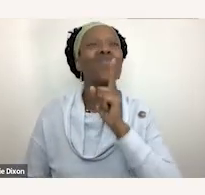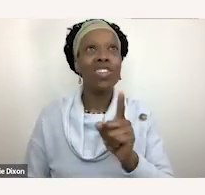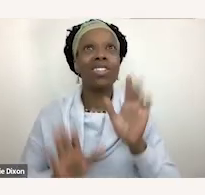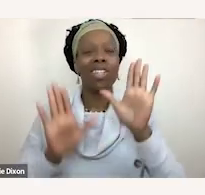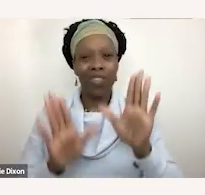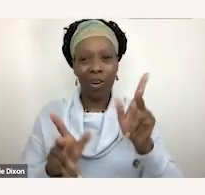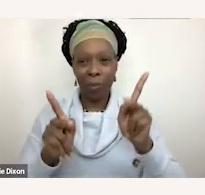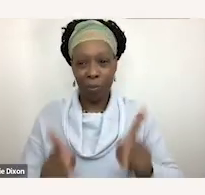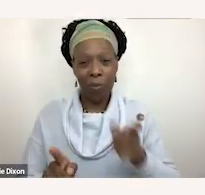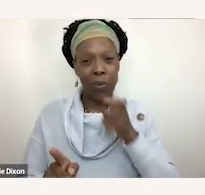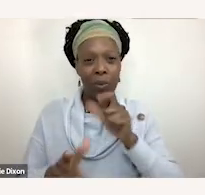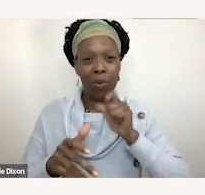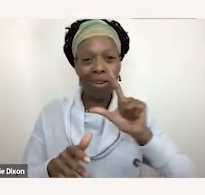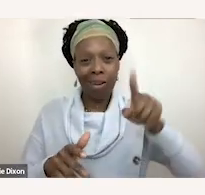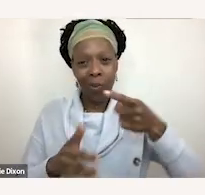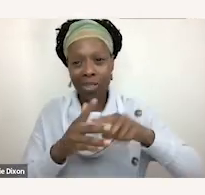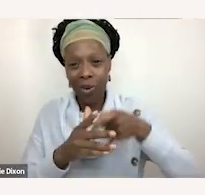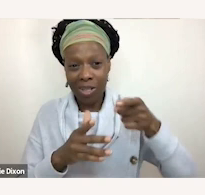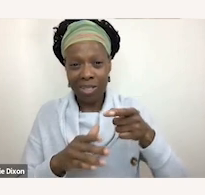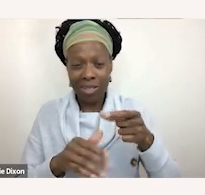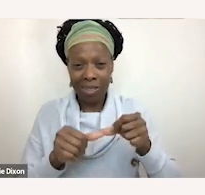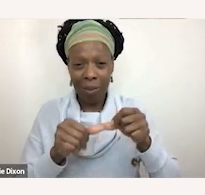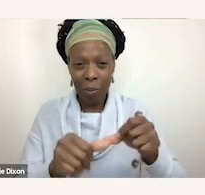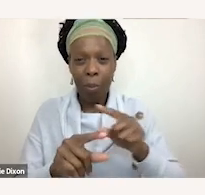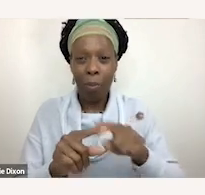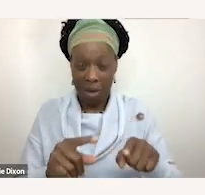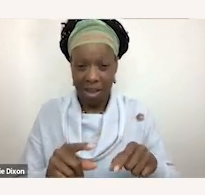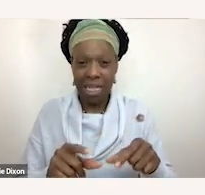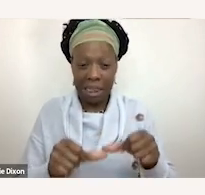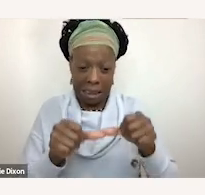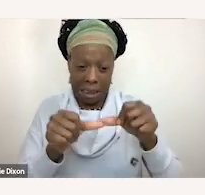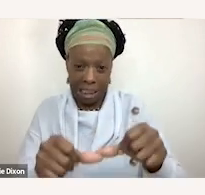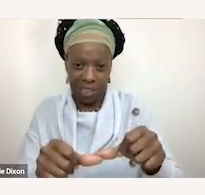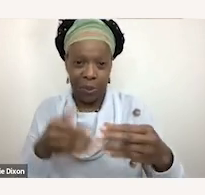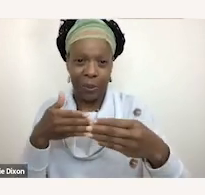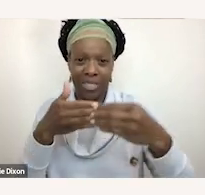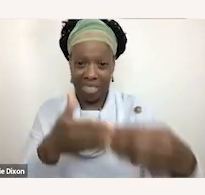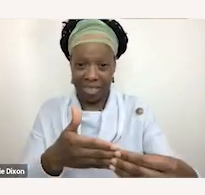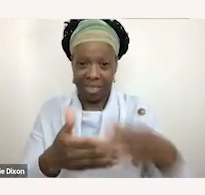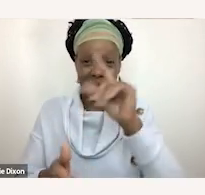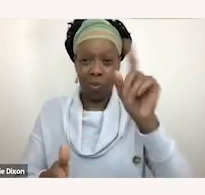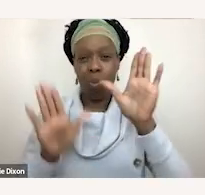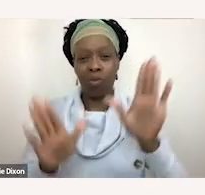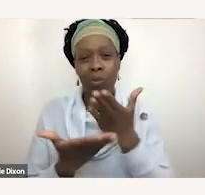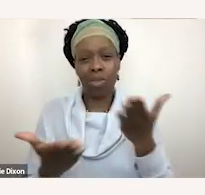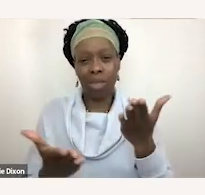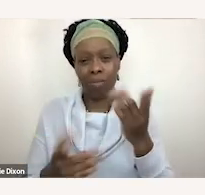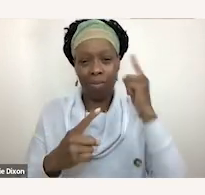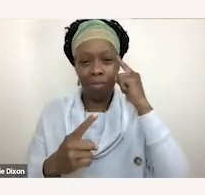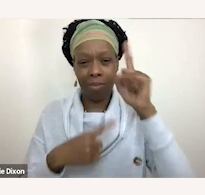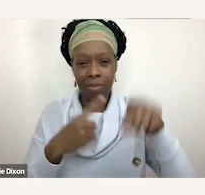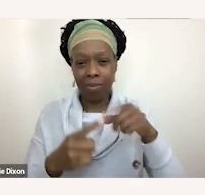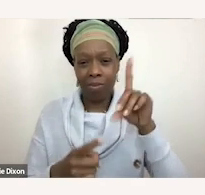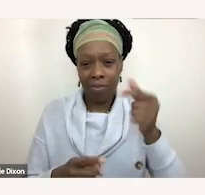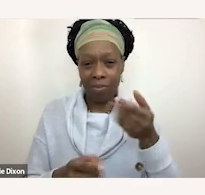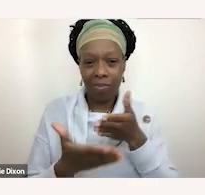who not only started this movement but are still leading the movement um and the wonderful thing when we think about the disability rights movement it